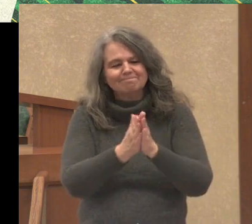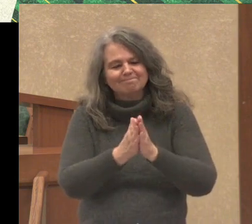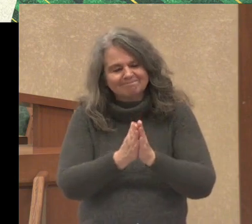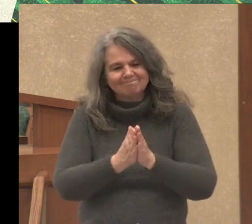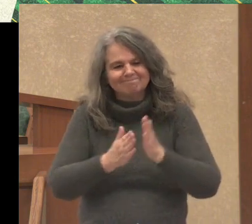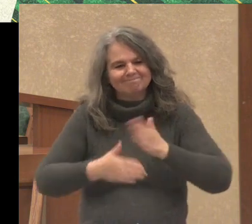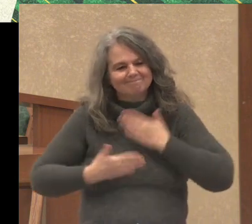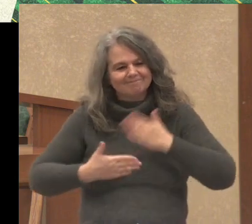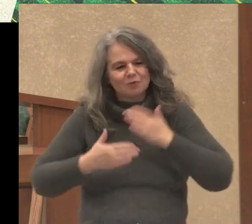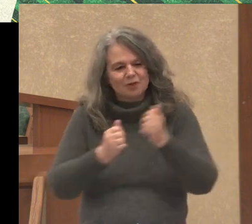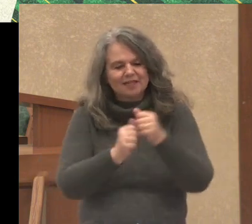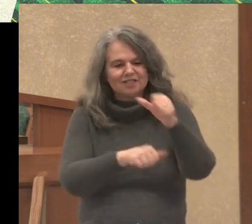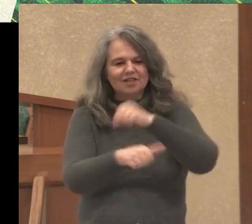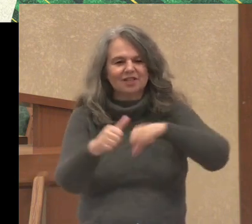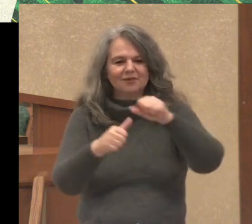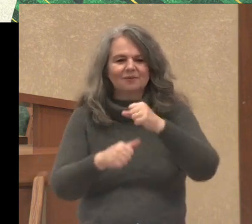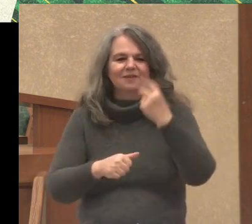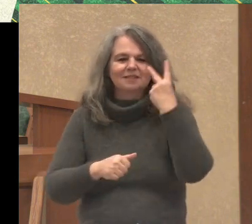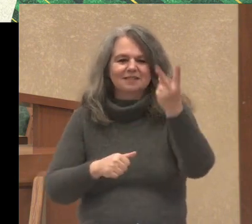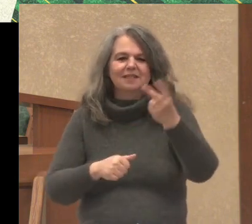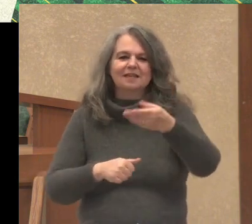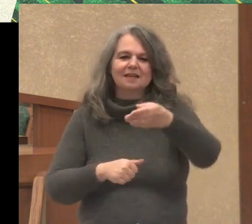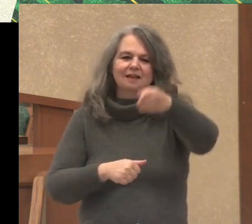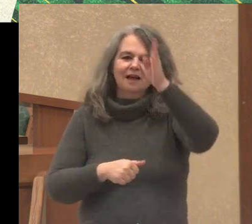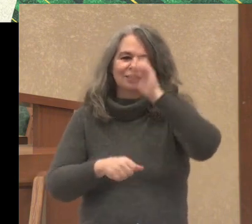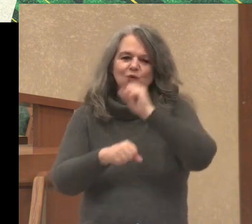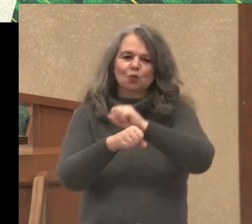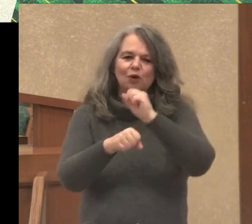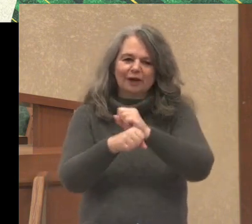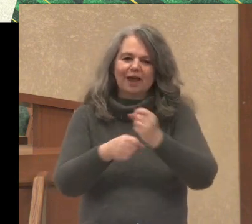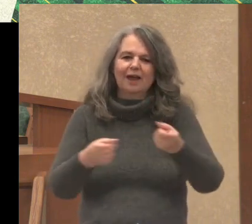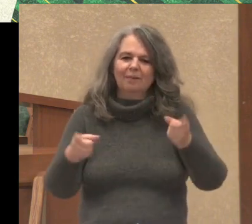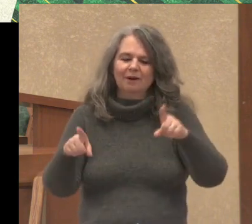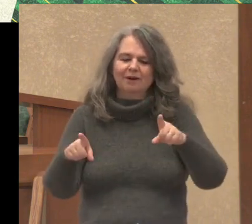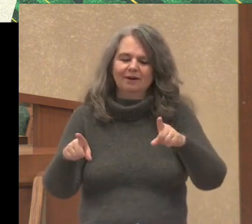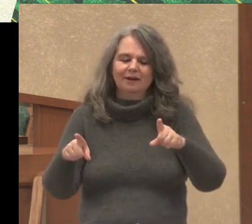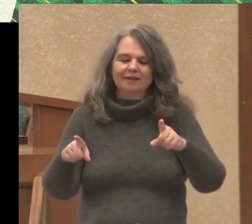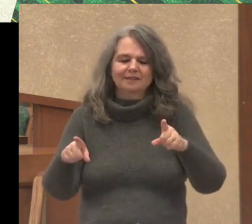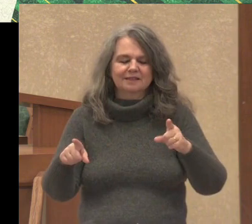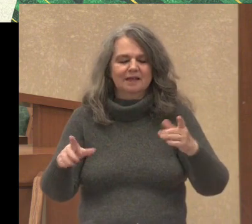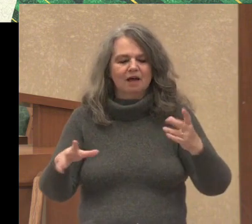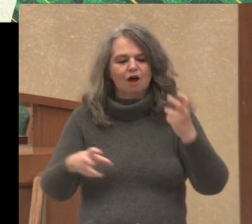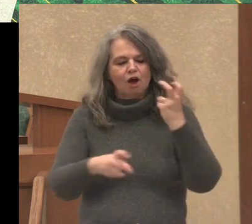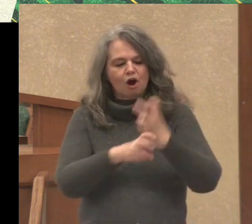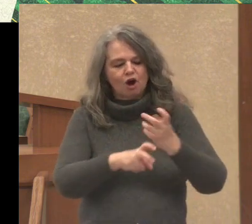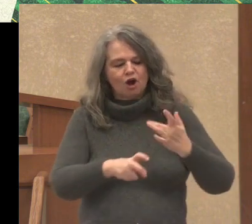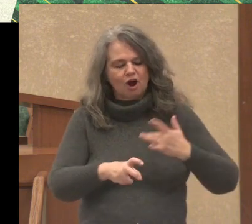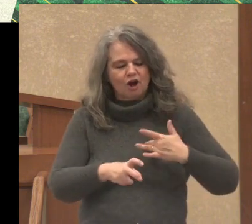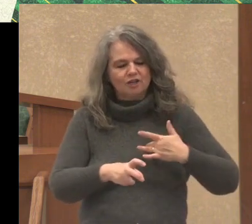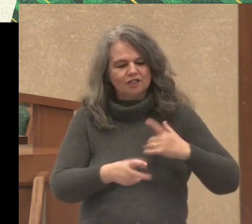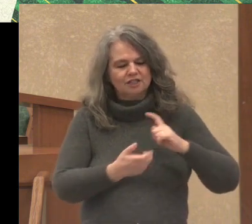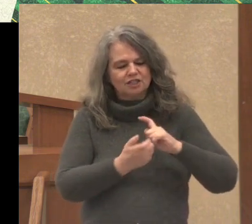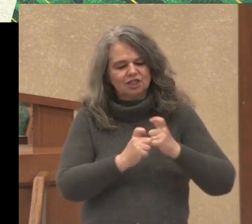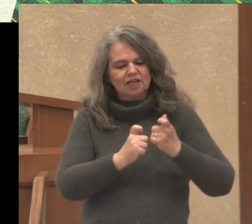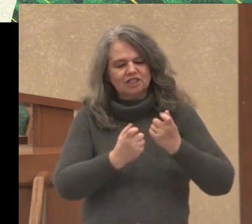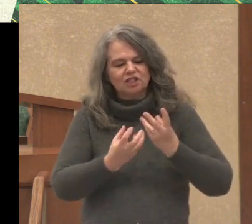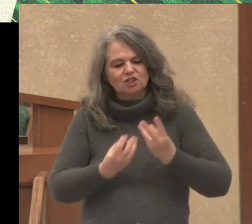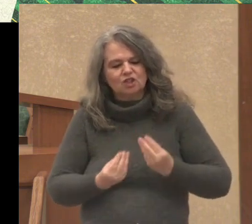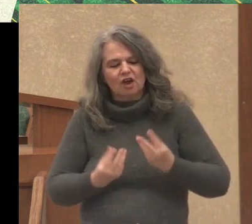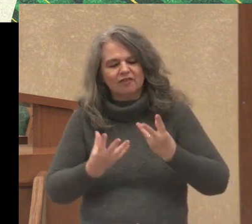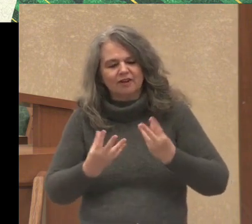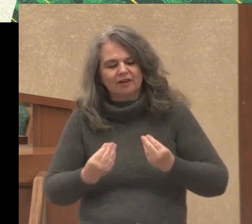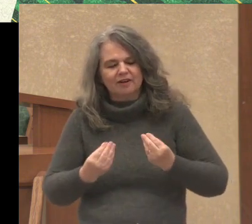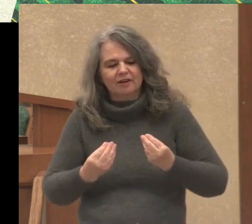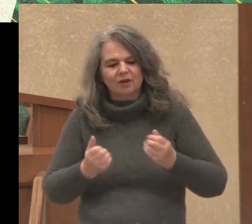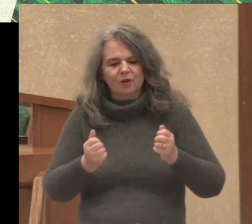We see God's redemption taking place as hardened hearts are softened to the love of God and the